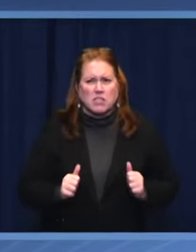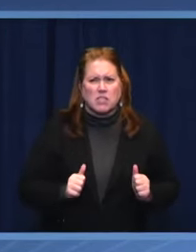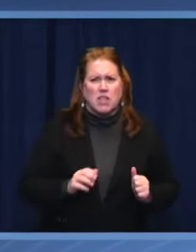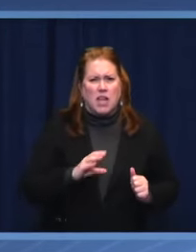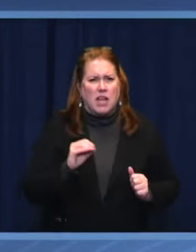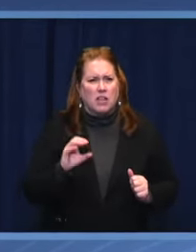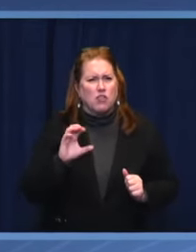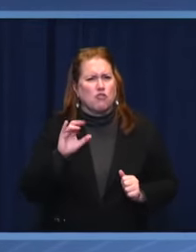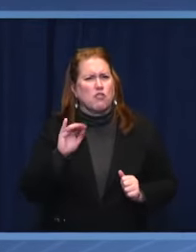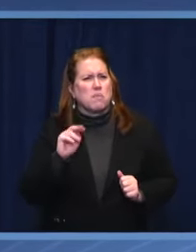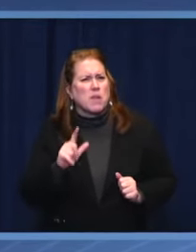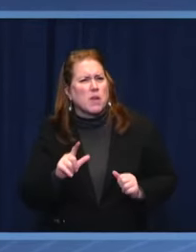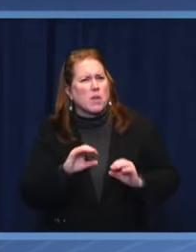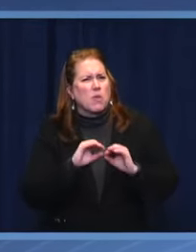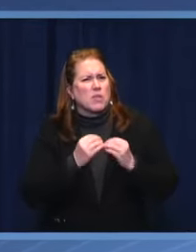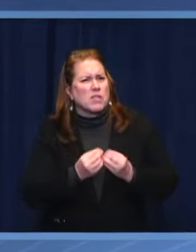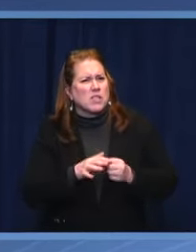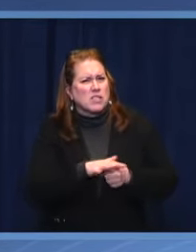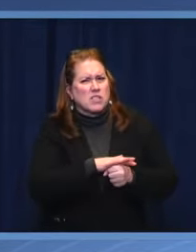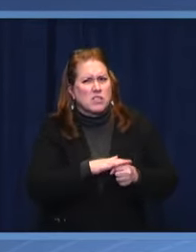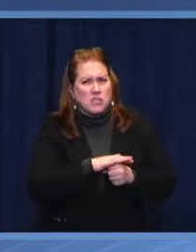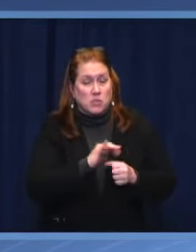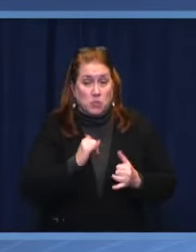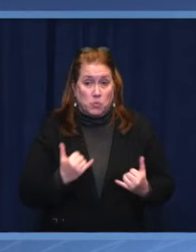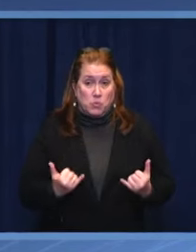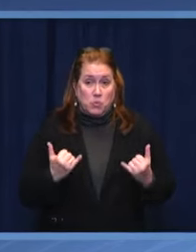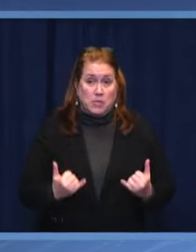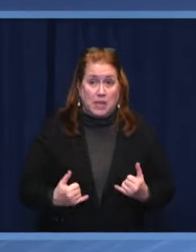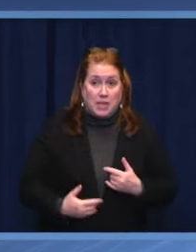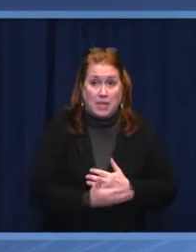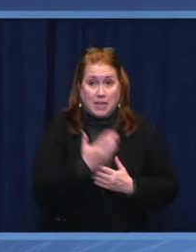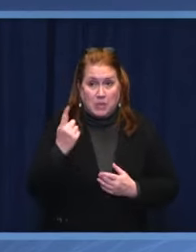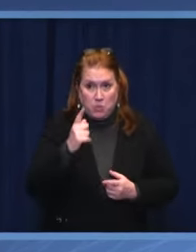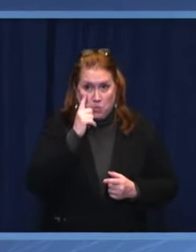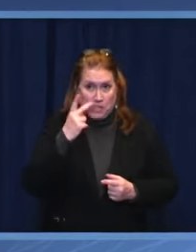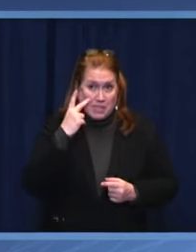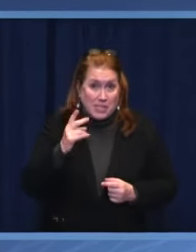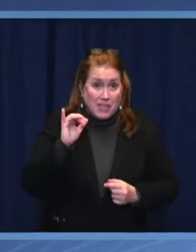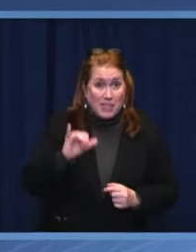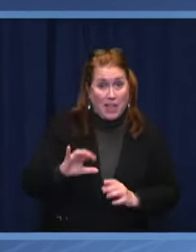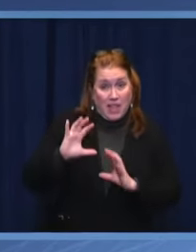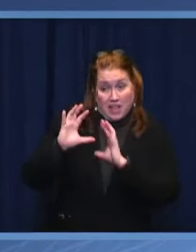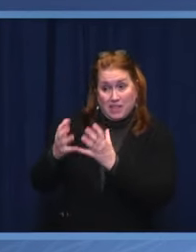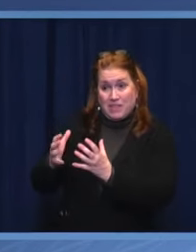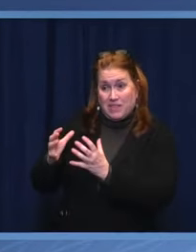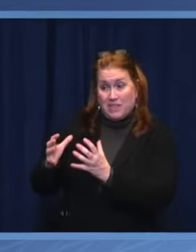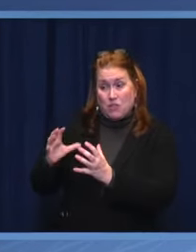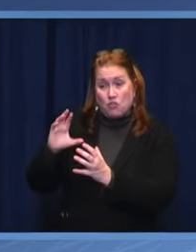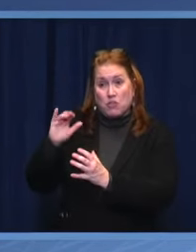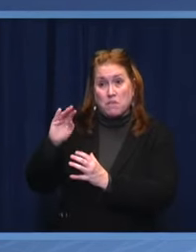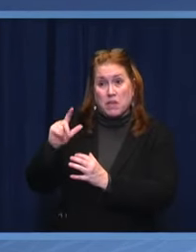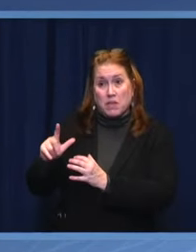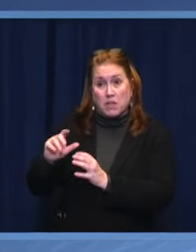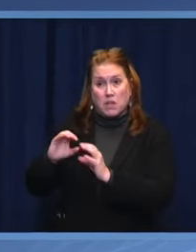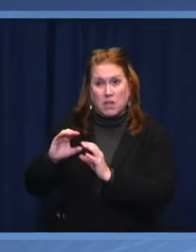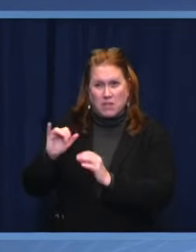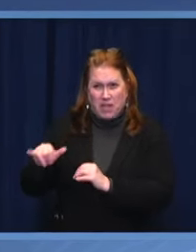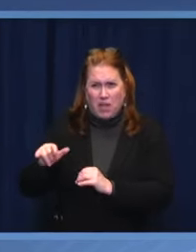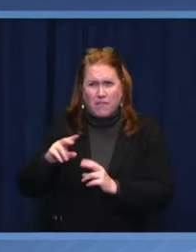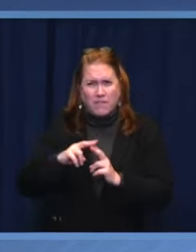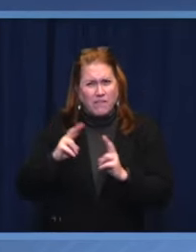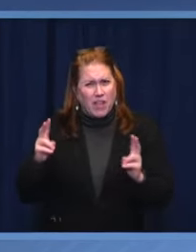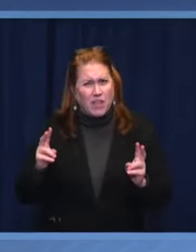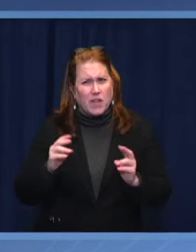Today, we see that these criminal organizations would be allegedly